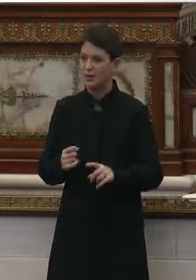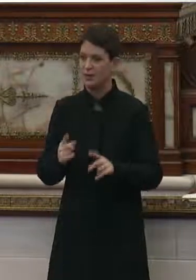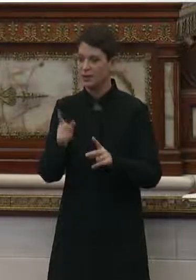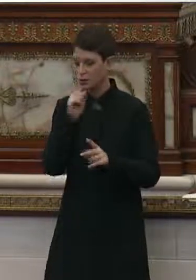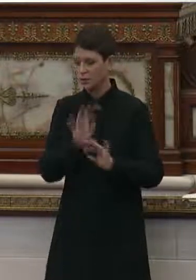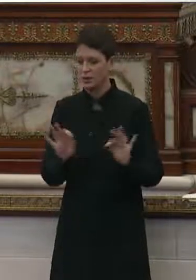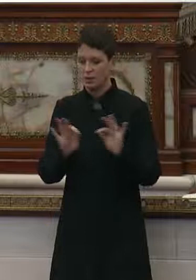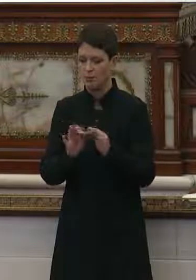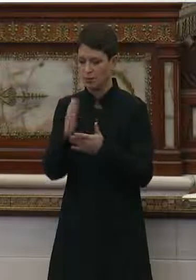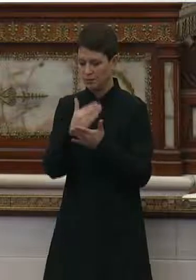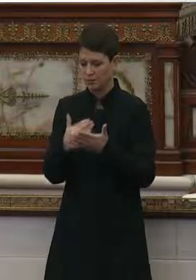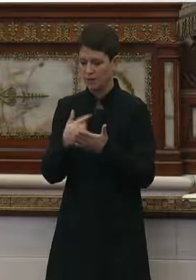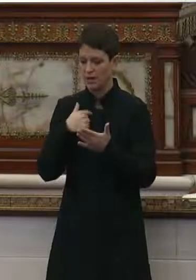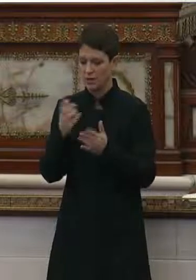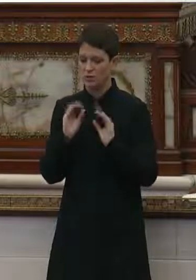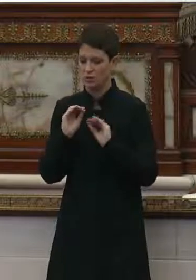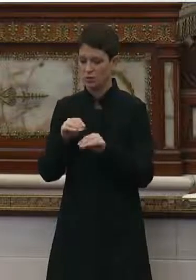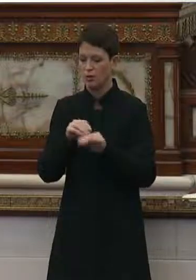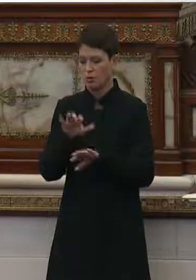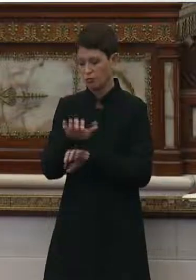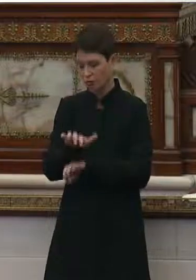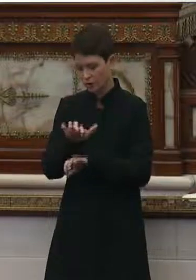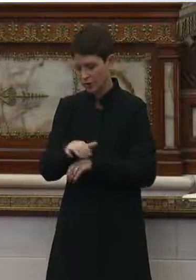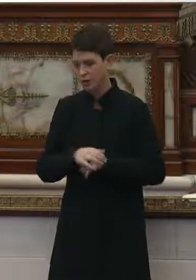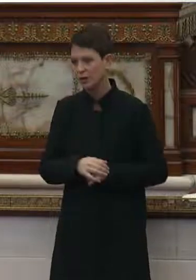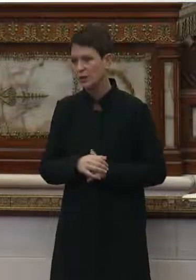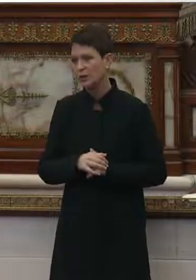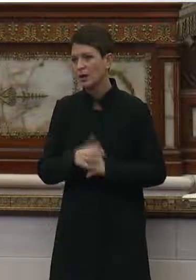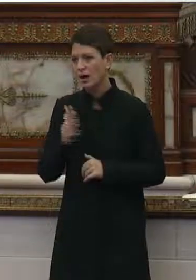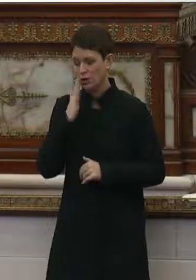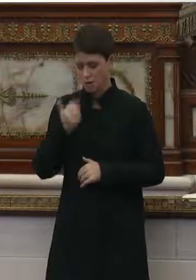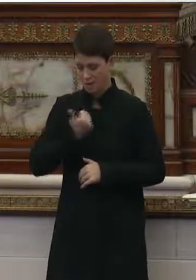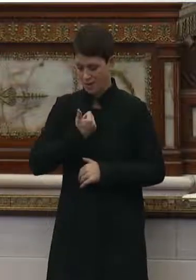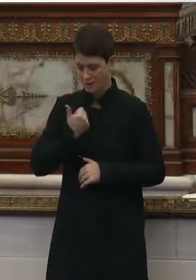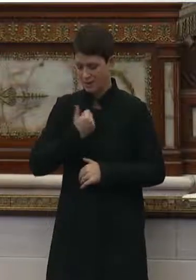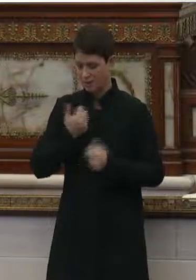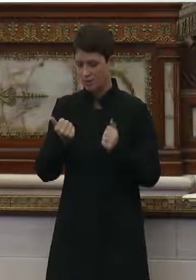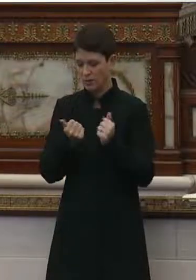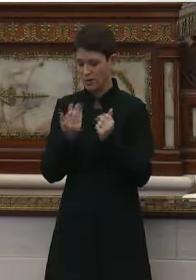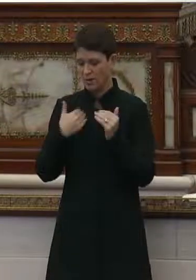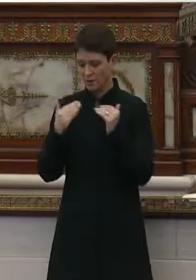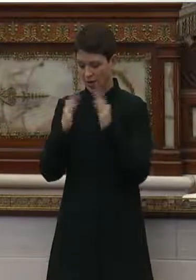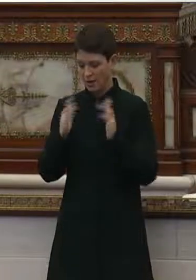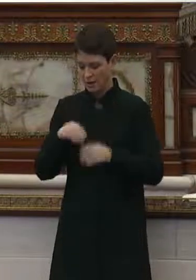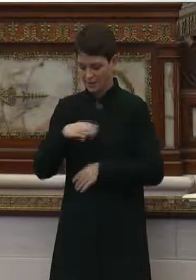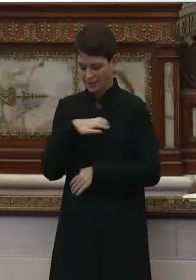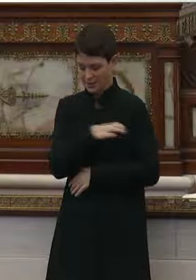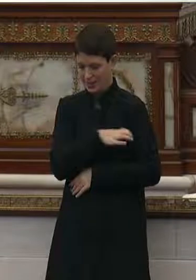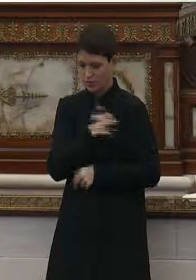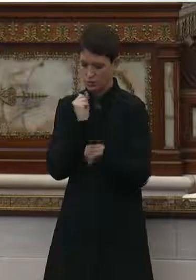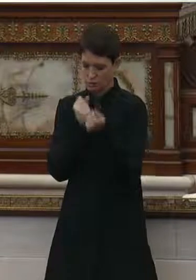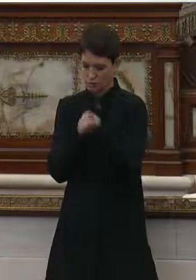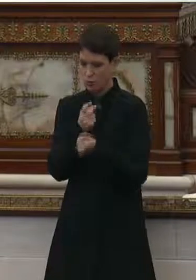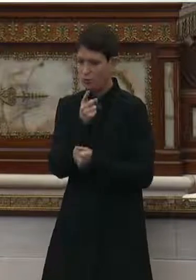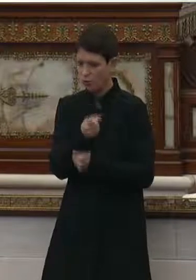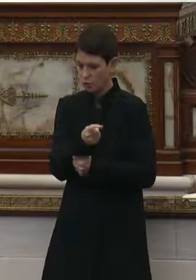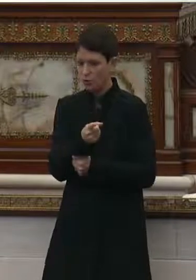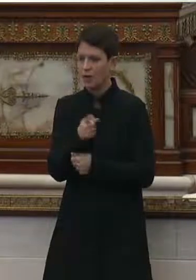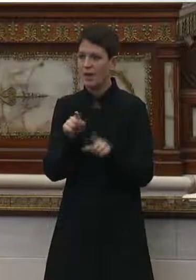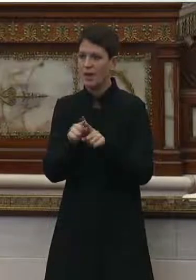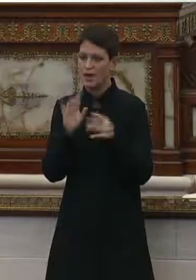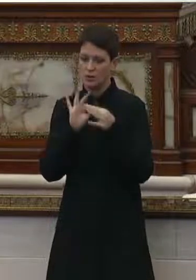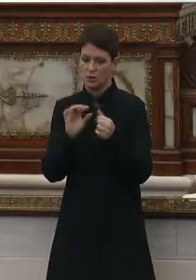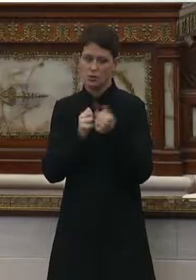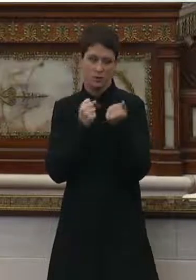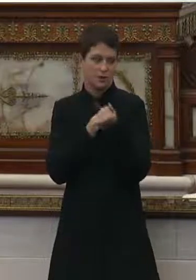very important matter that I definitely wanted to get on the record. And I know that myself, along with a lot of my colleagues in council, stand with you as it relates to